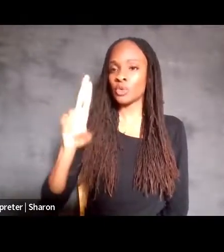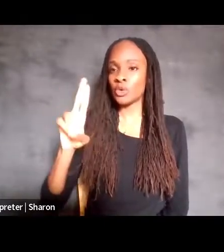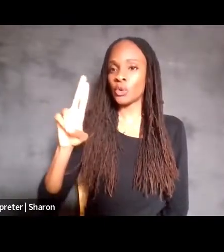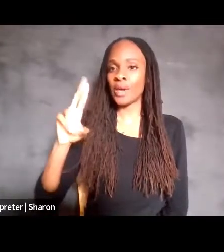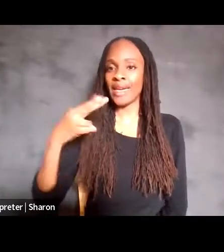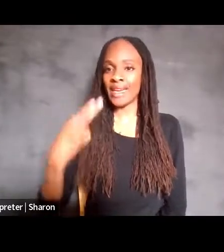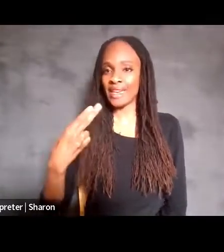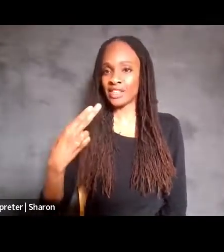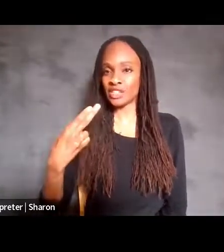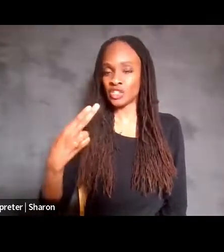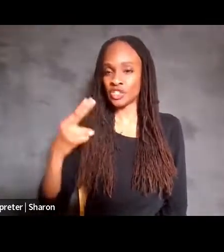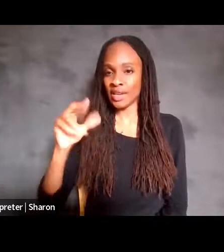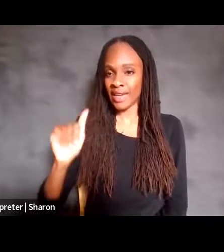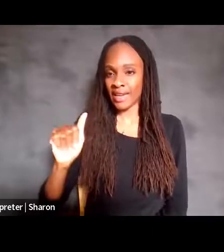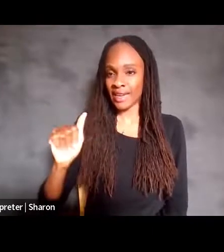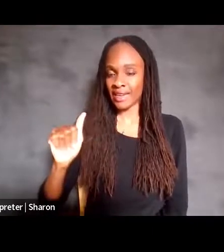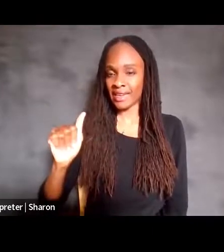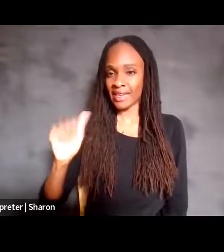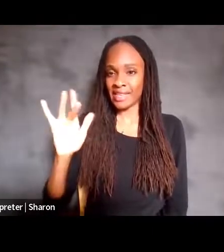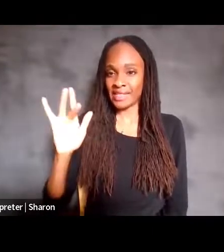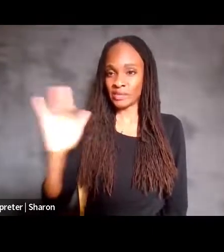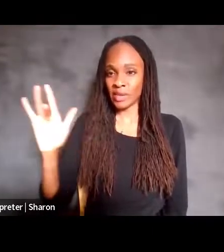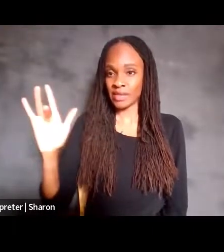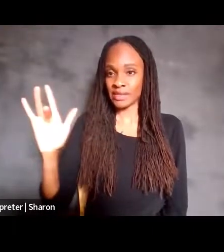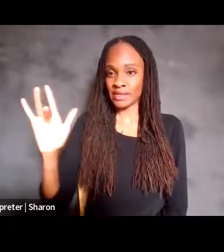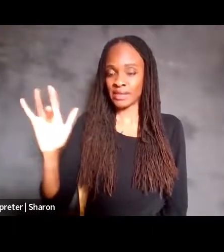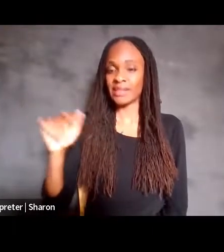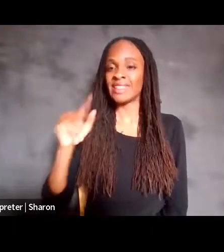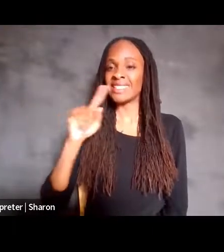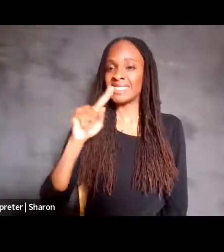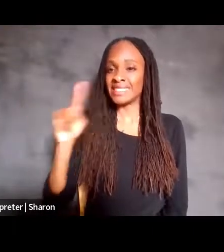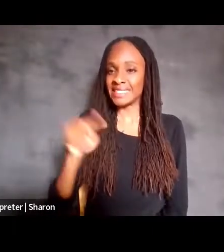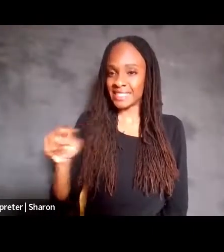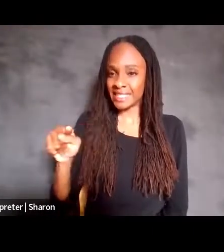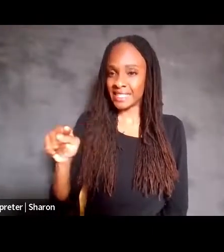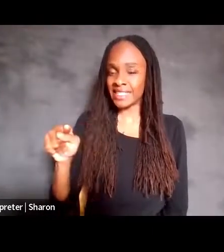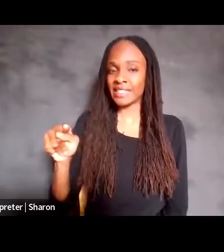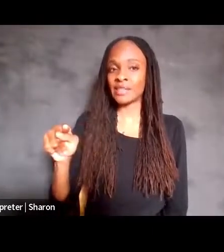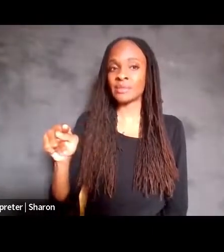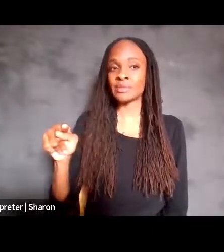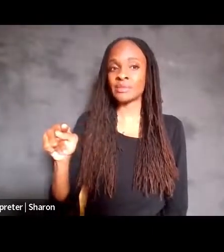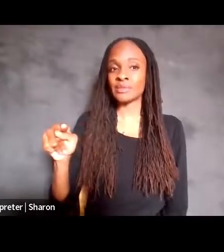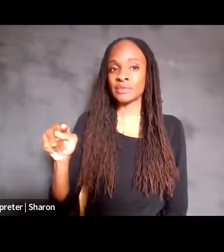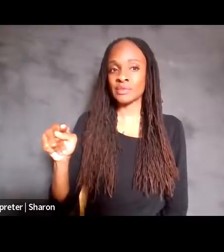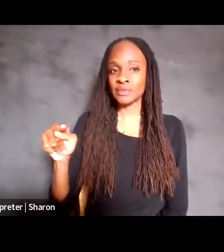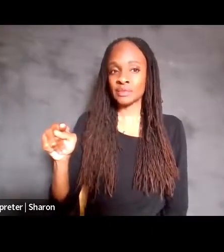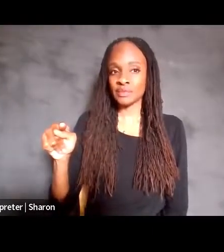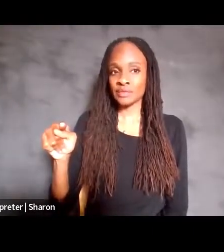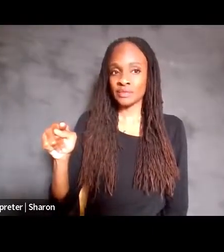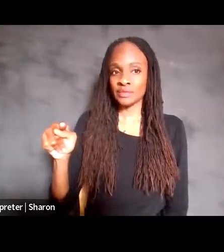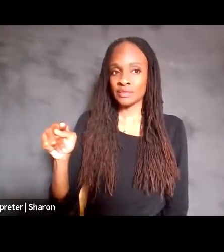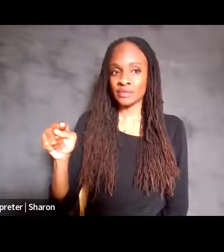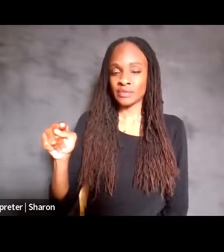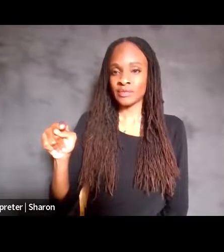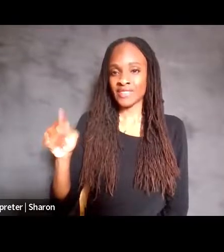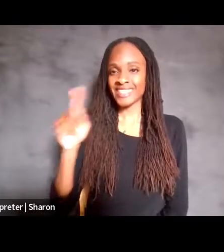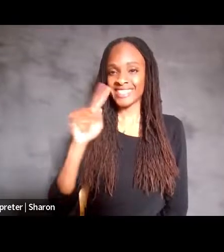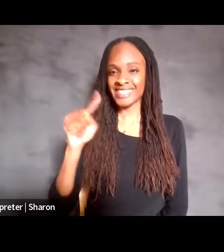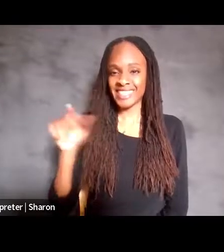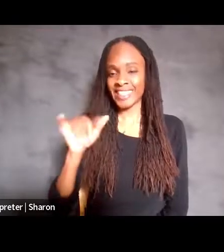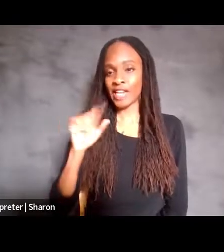space Z as in Zulu.